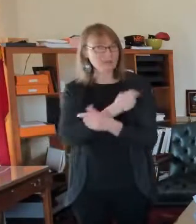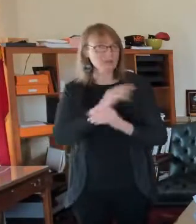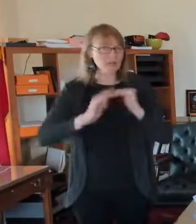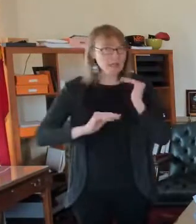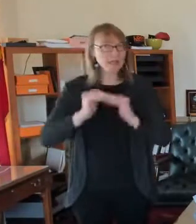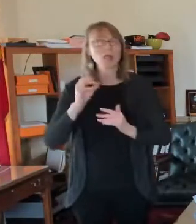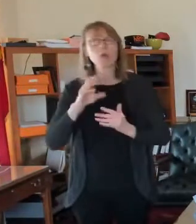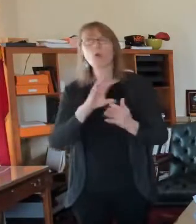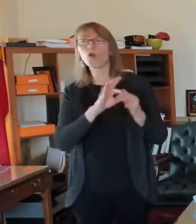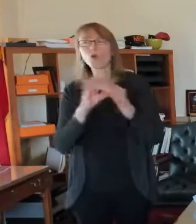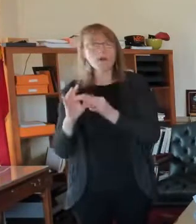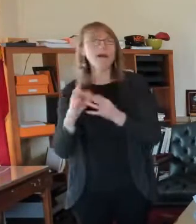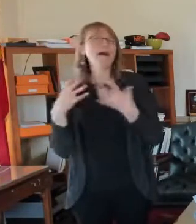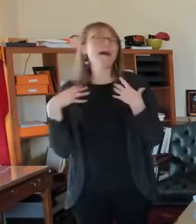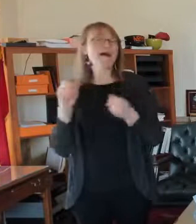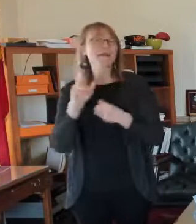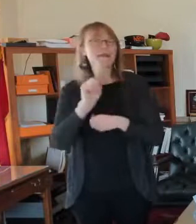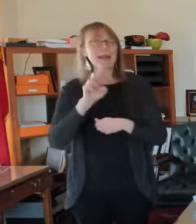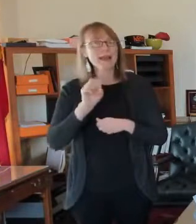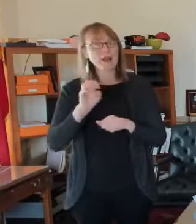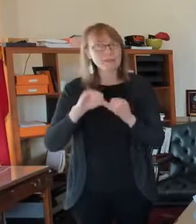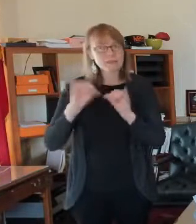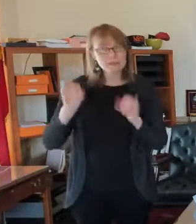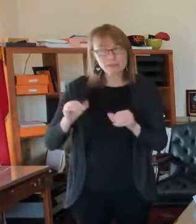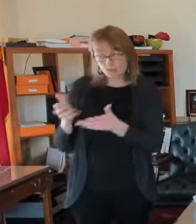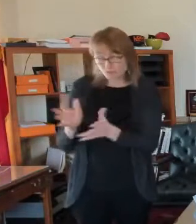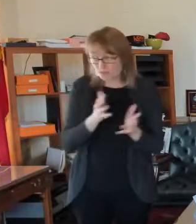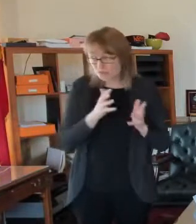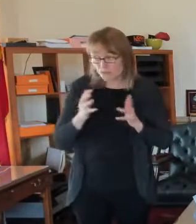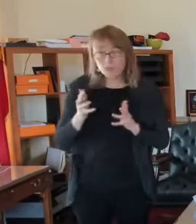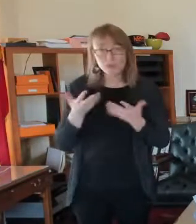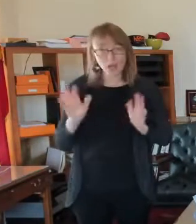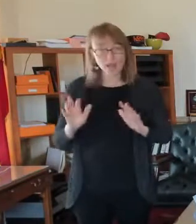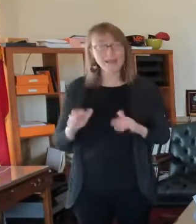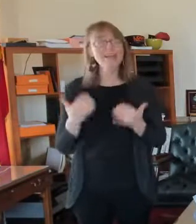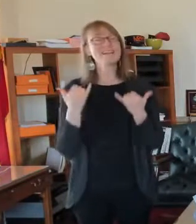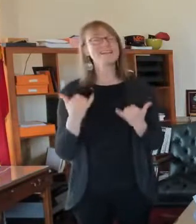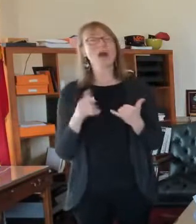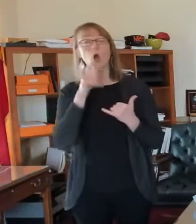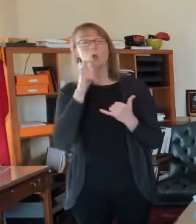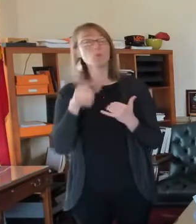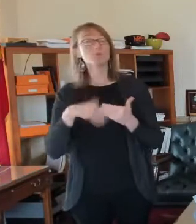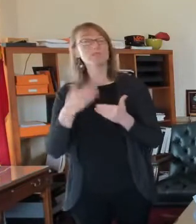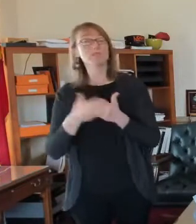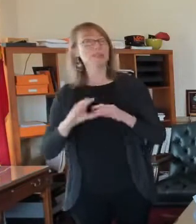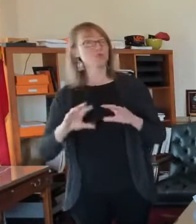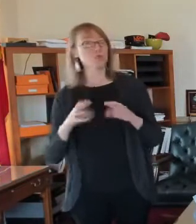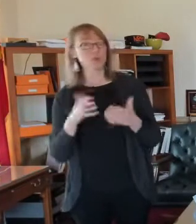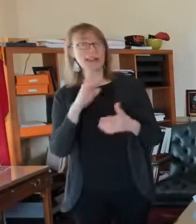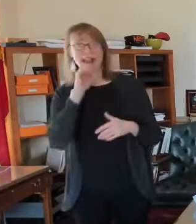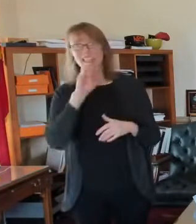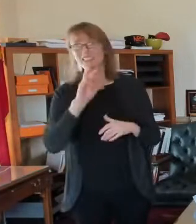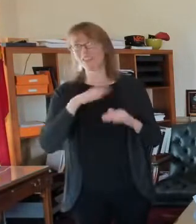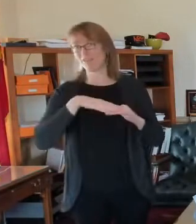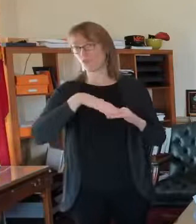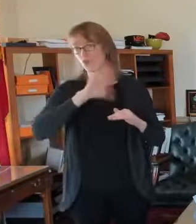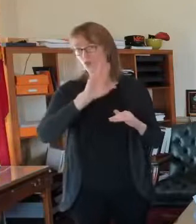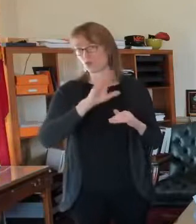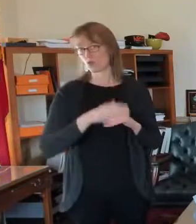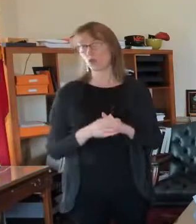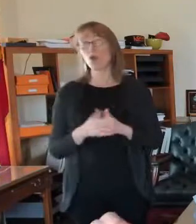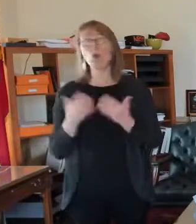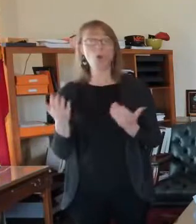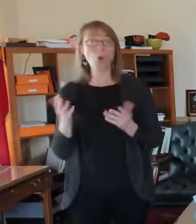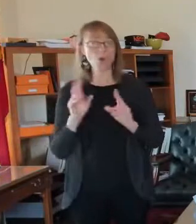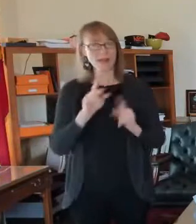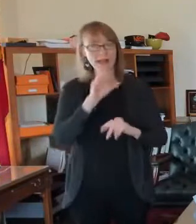and so now the tier that we're working very hard to vaccinate are people 65 and older or people 18 to